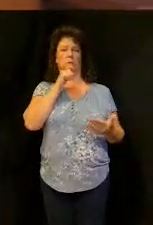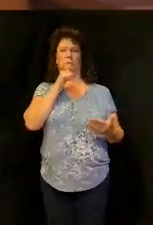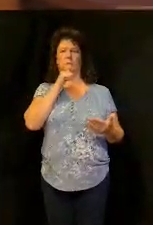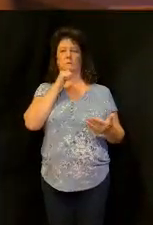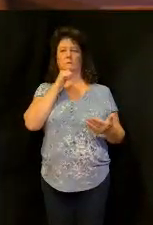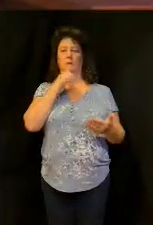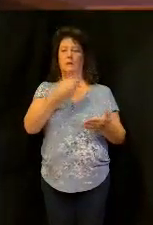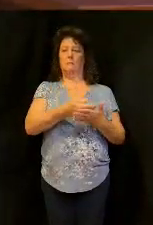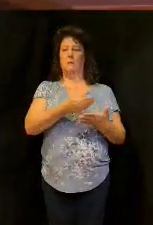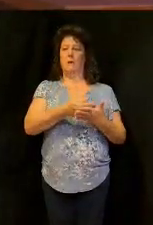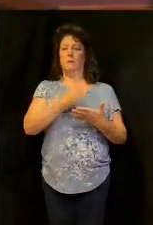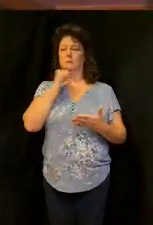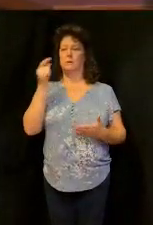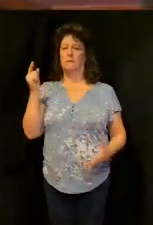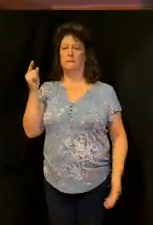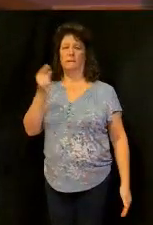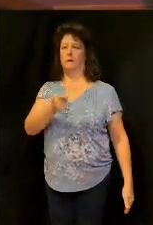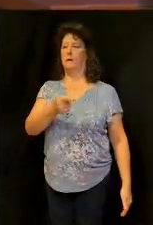money's not there.